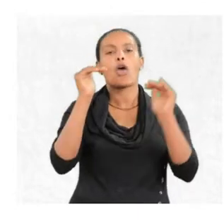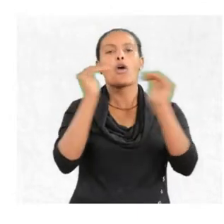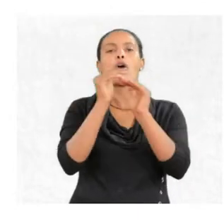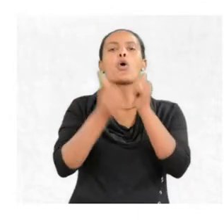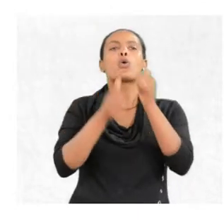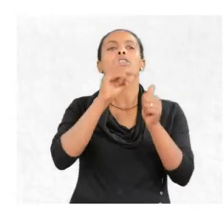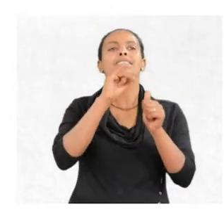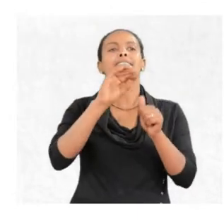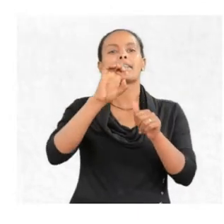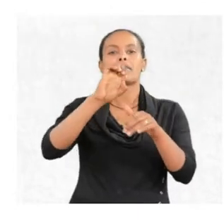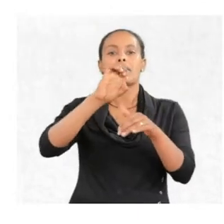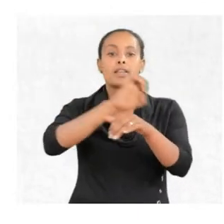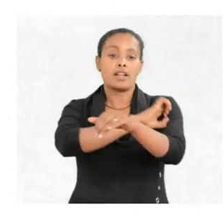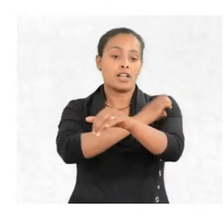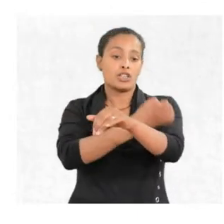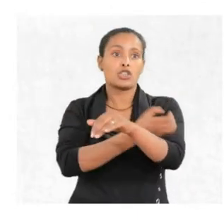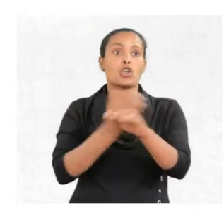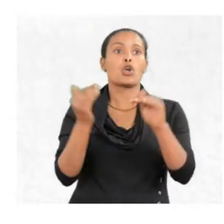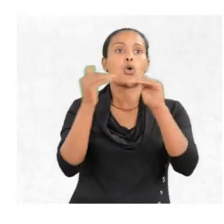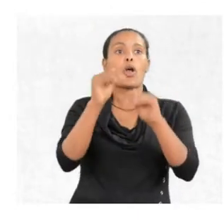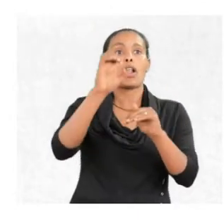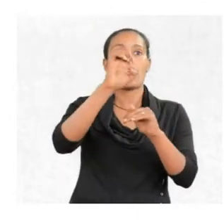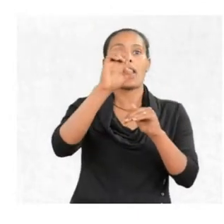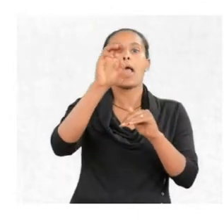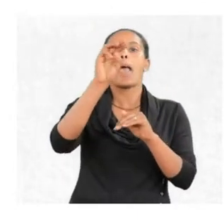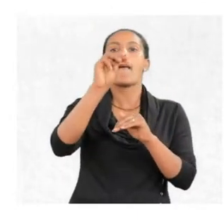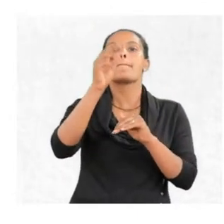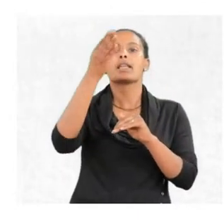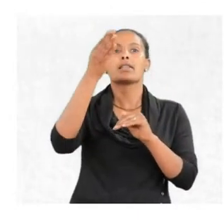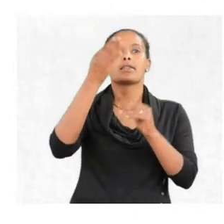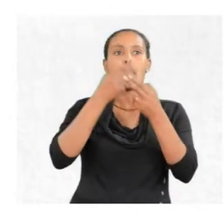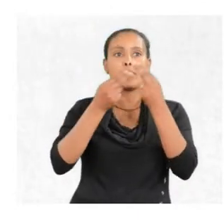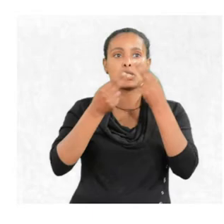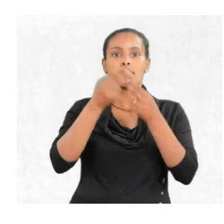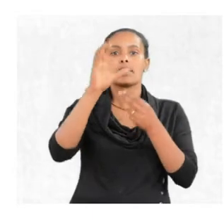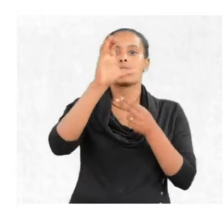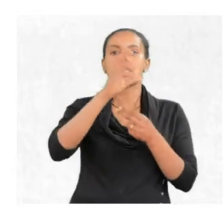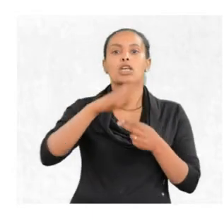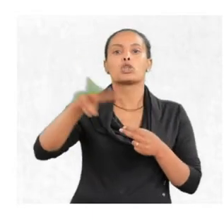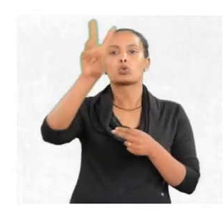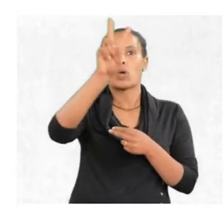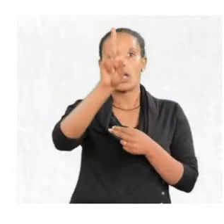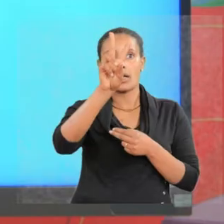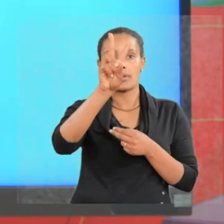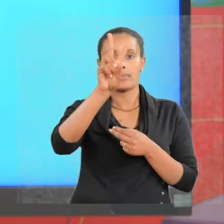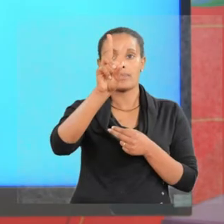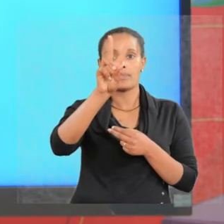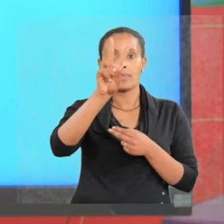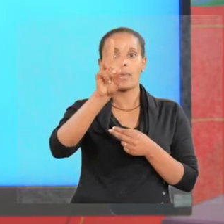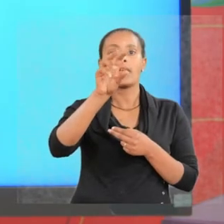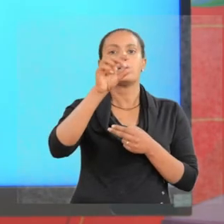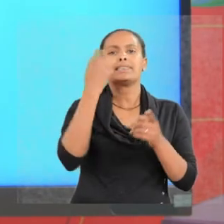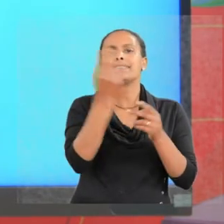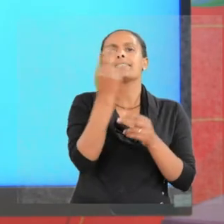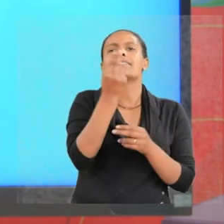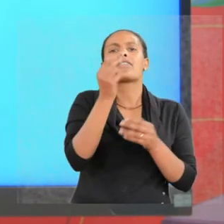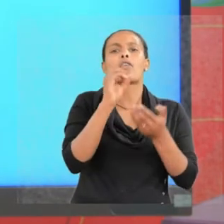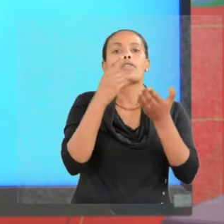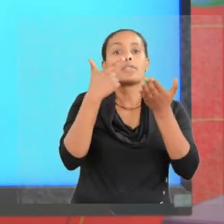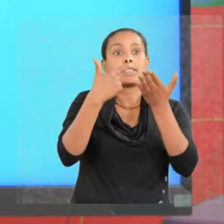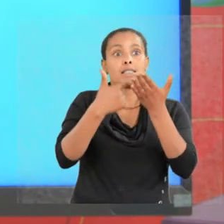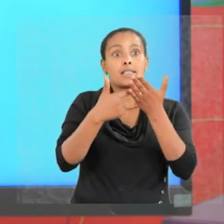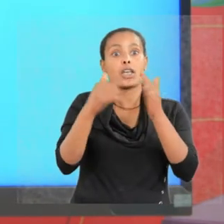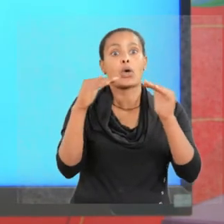energy. Energy equal M times C square. The significance of